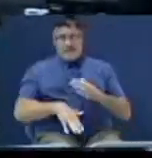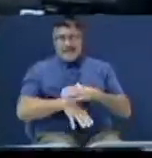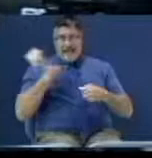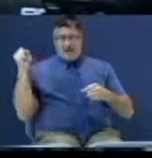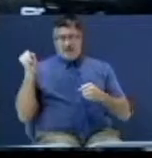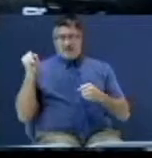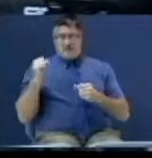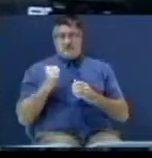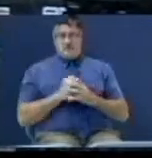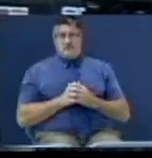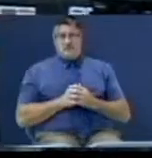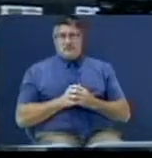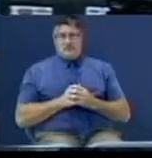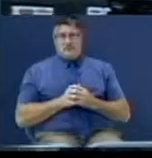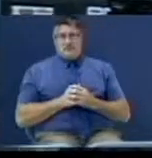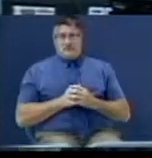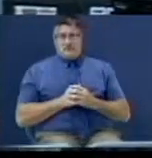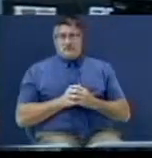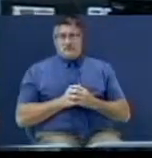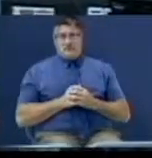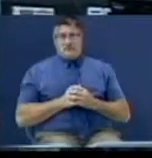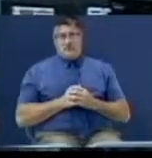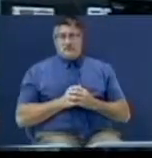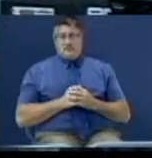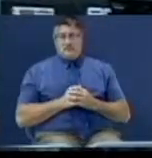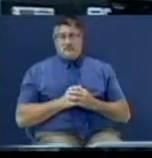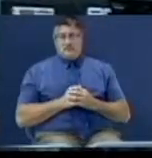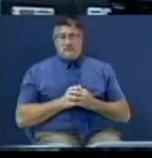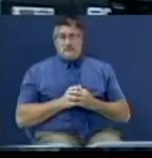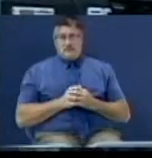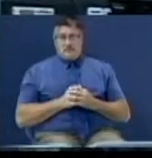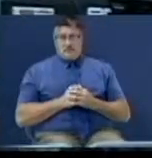I told y'all it was going to get better.